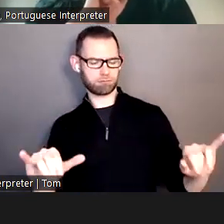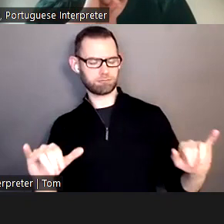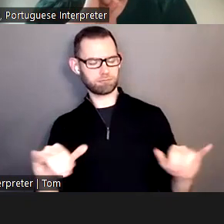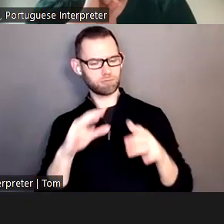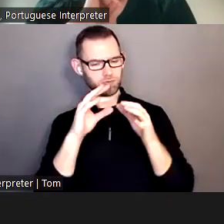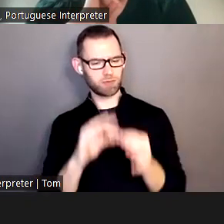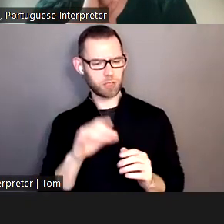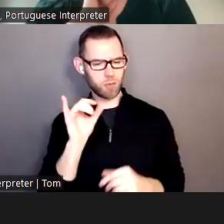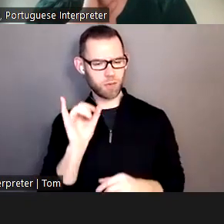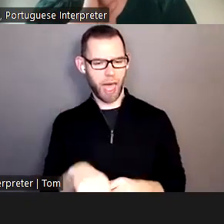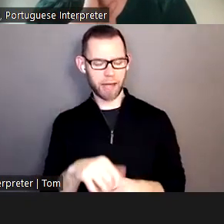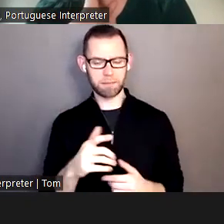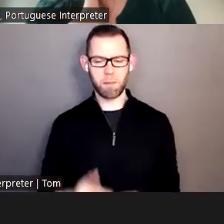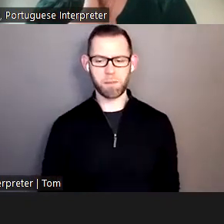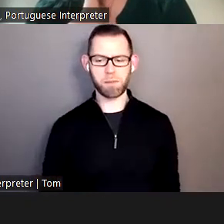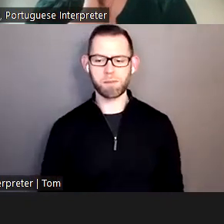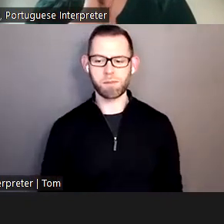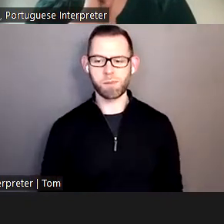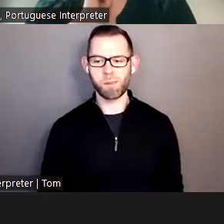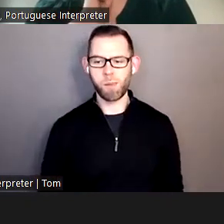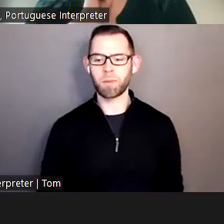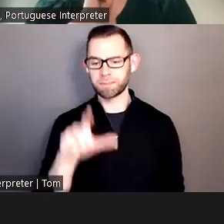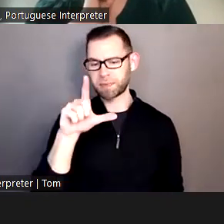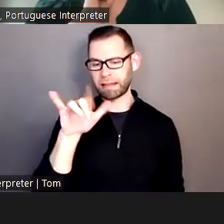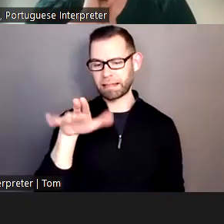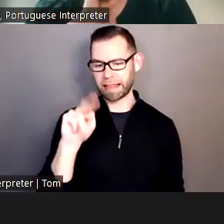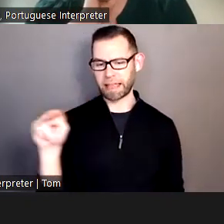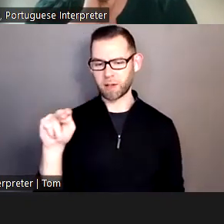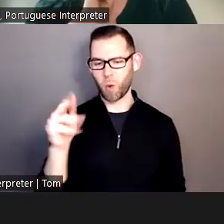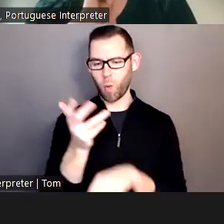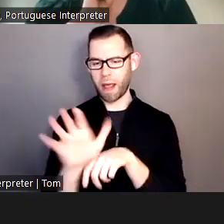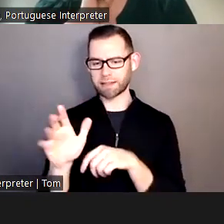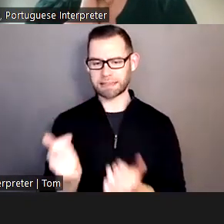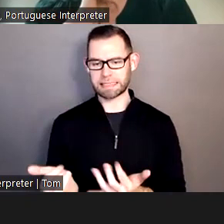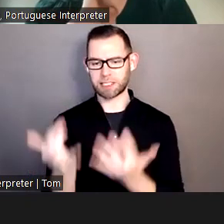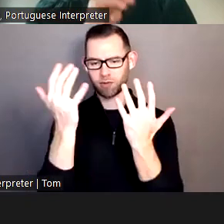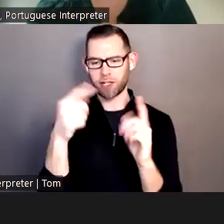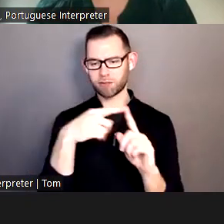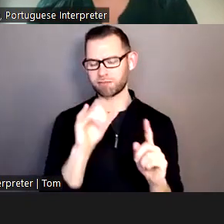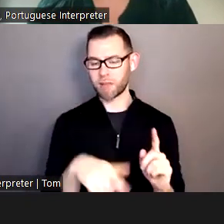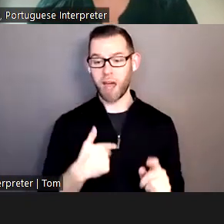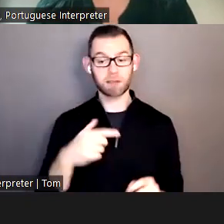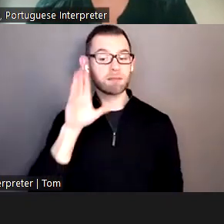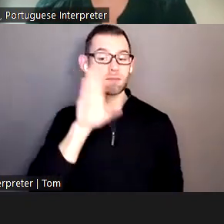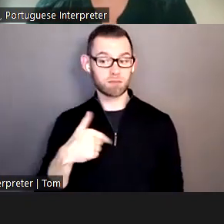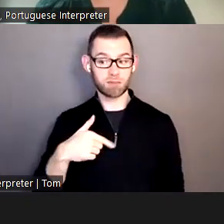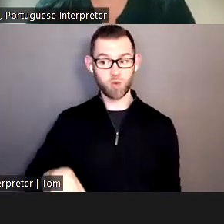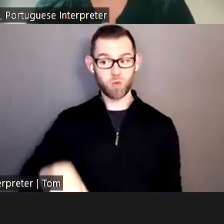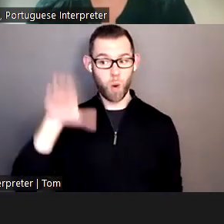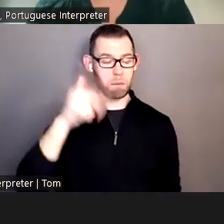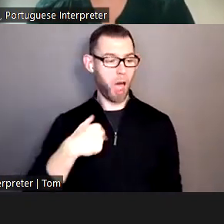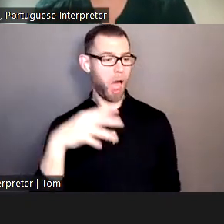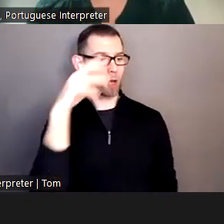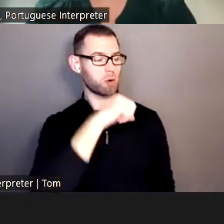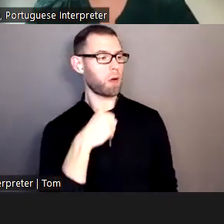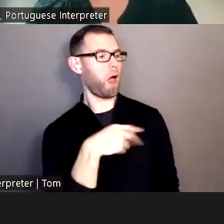of braider incinerator. I'm sorry, excuse me, wind waste incinerator. Growing up, I always assumed that it was part